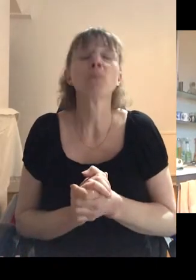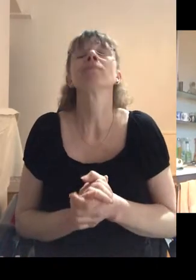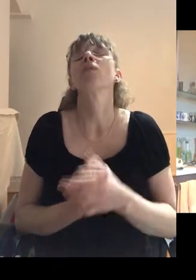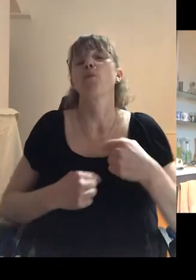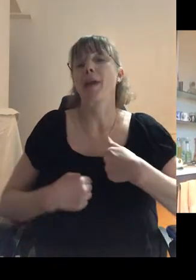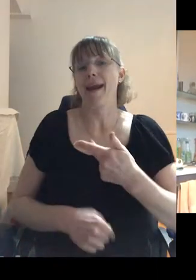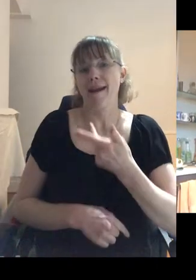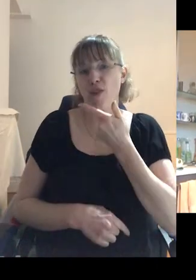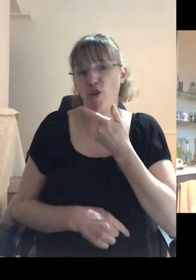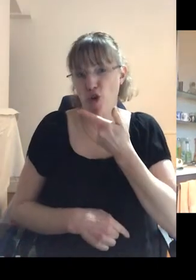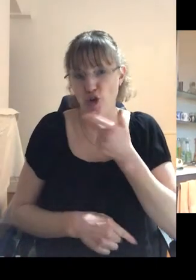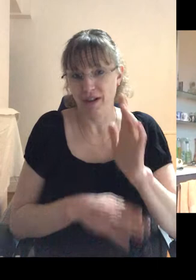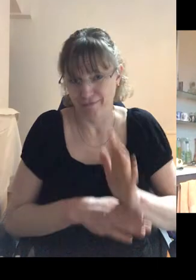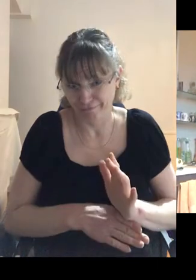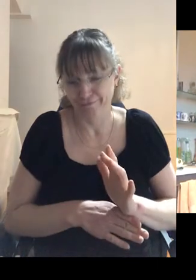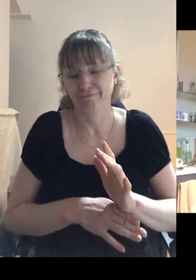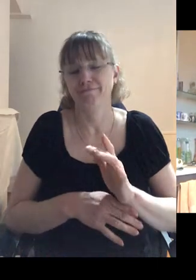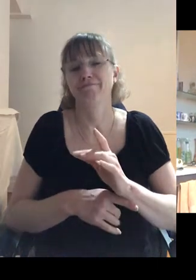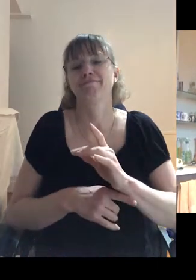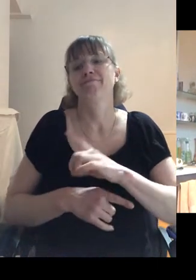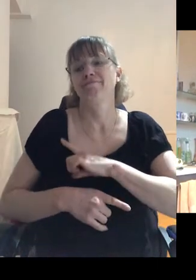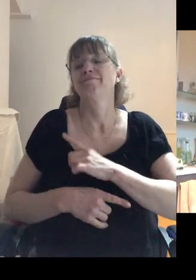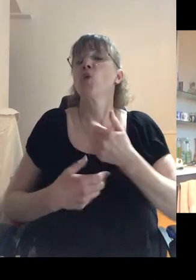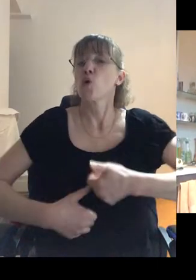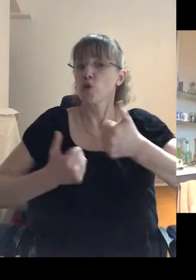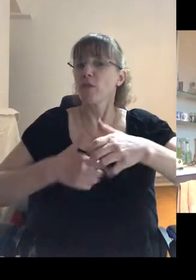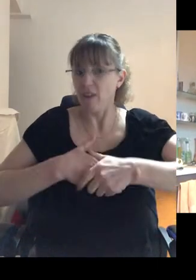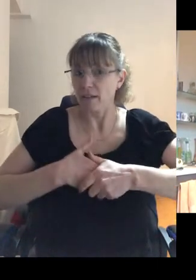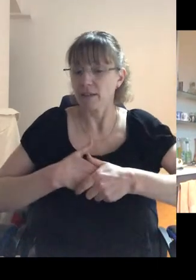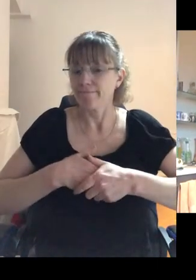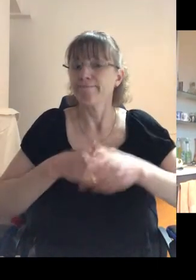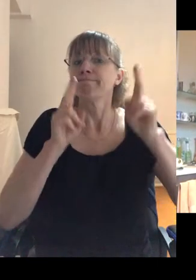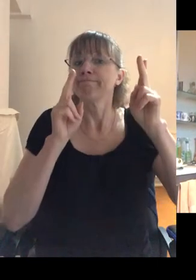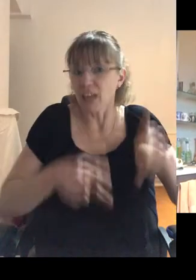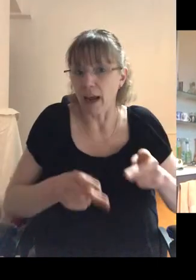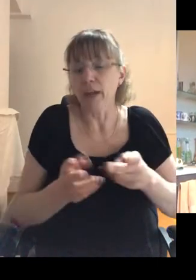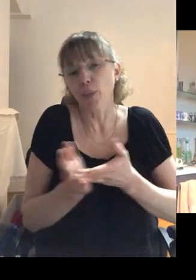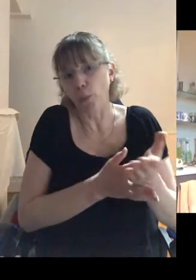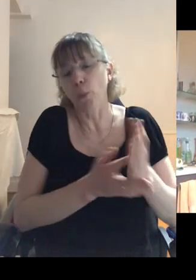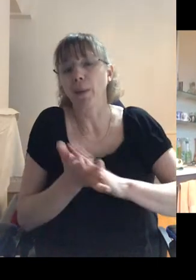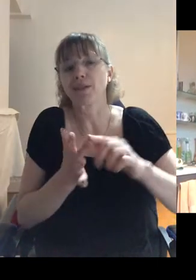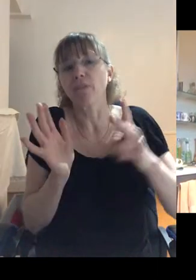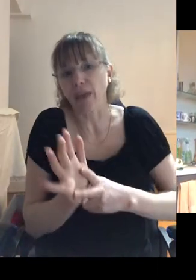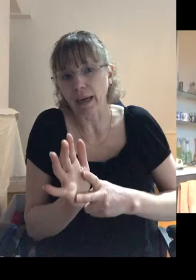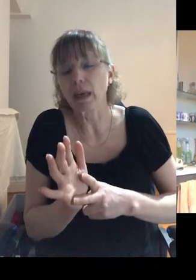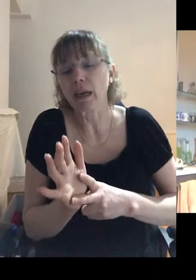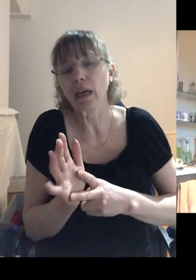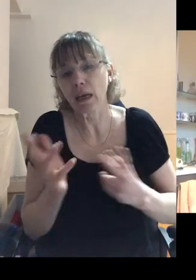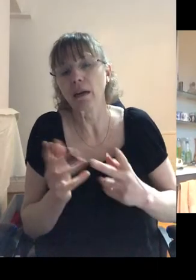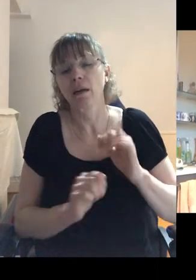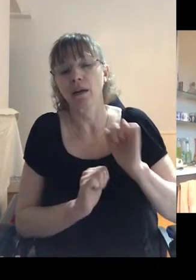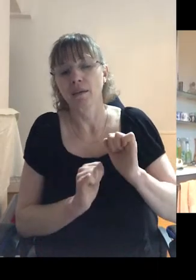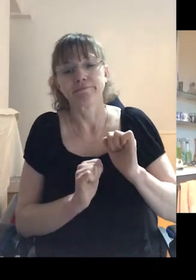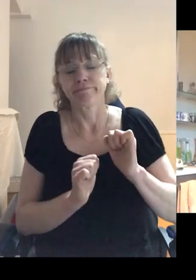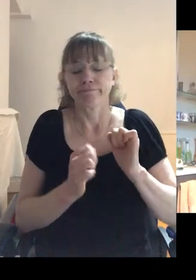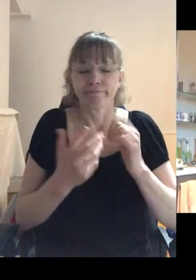episode three that got me because I, I had a pretty good friend who died with toxoplasmosis and who was, you know, was